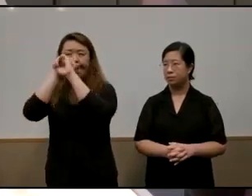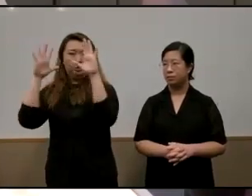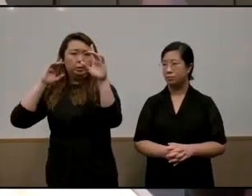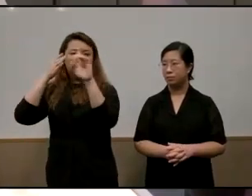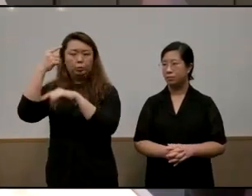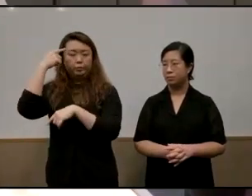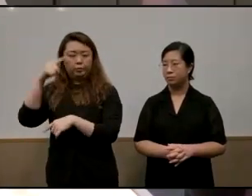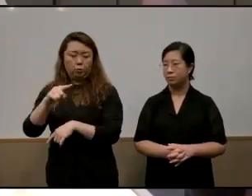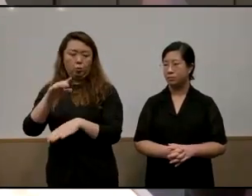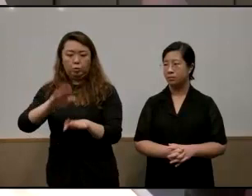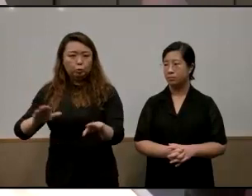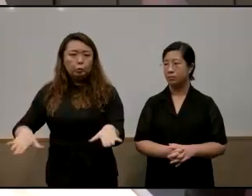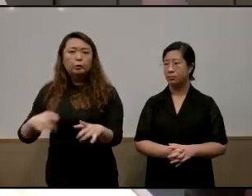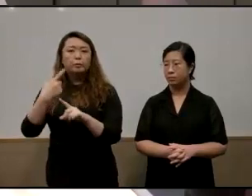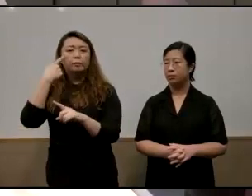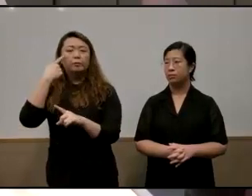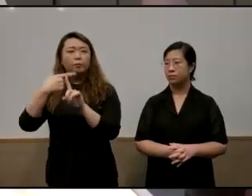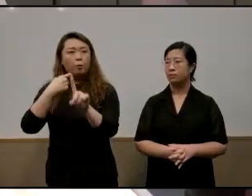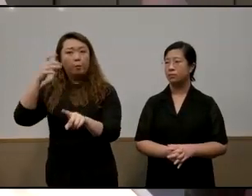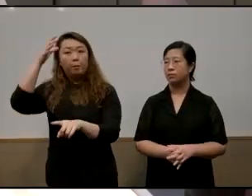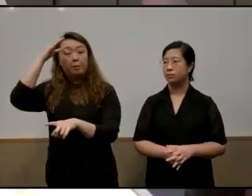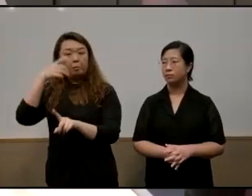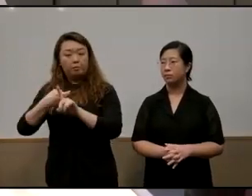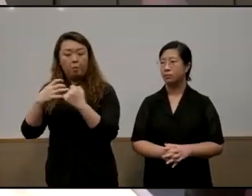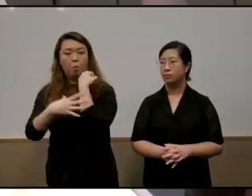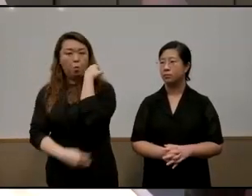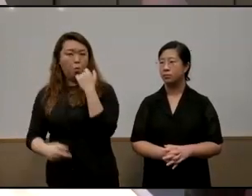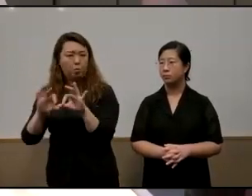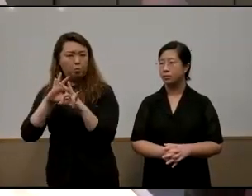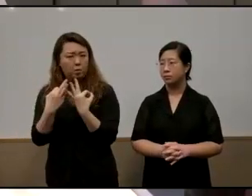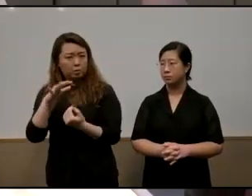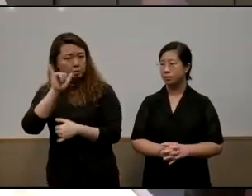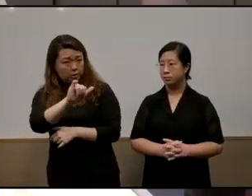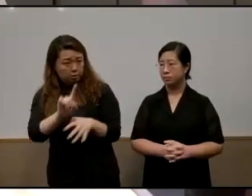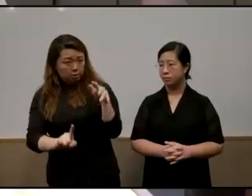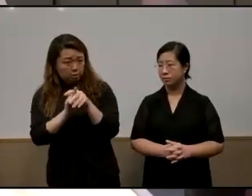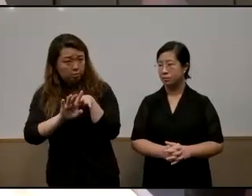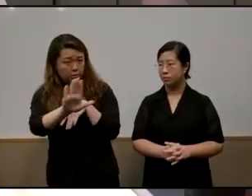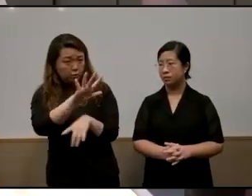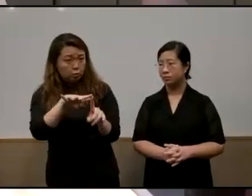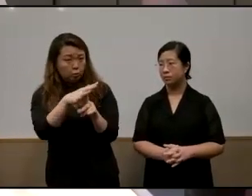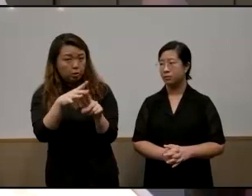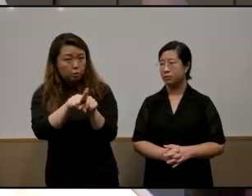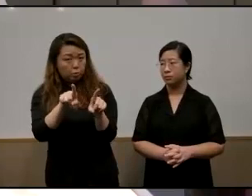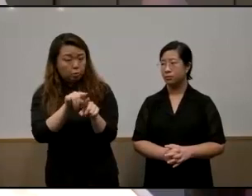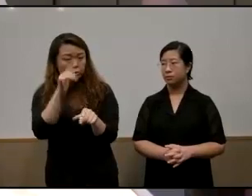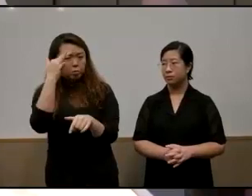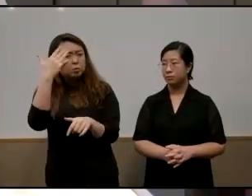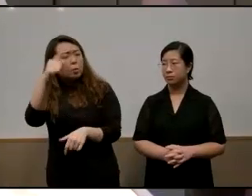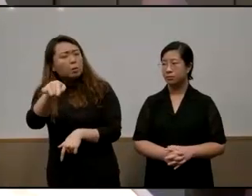parents who are coming from low income did that appear in your context because while they feel